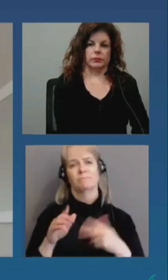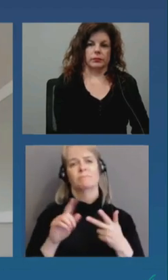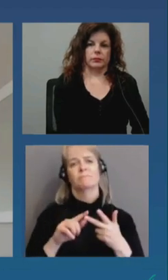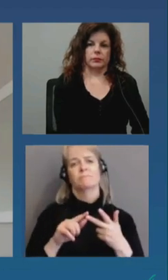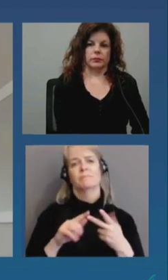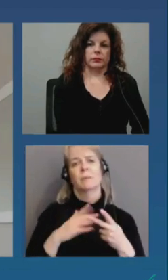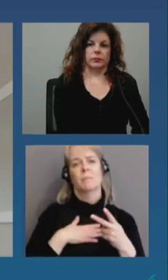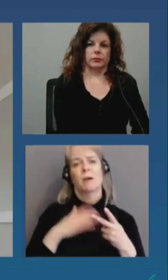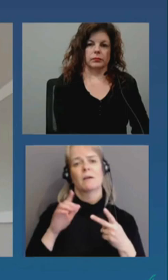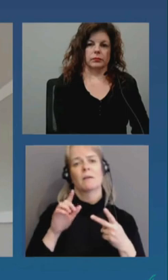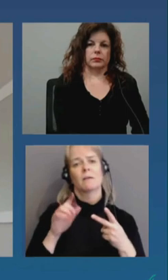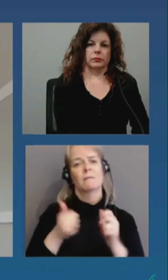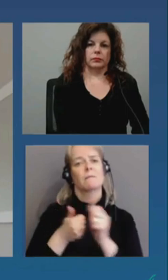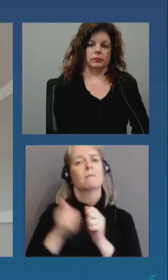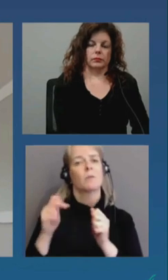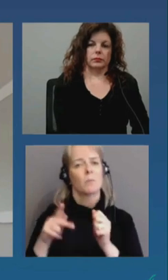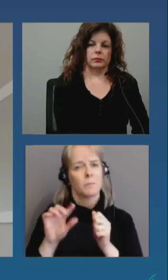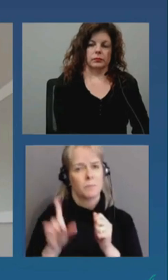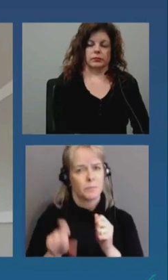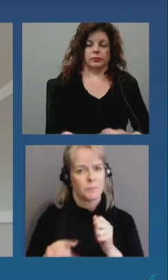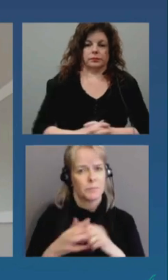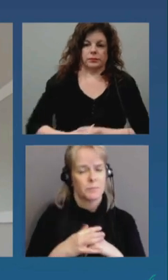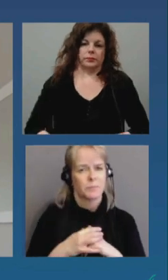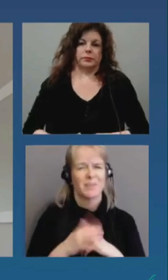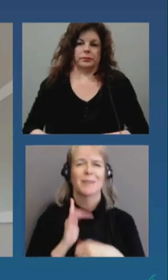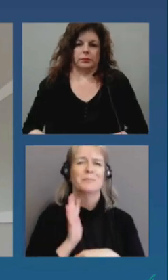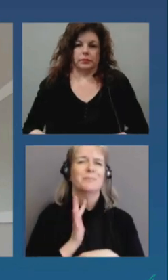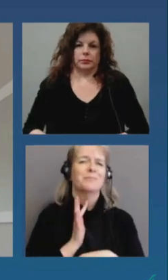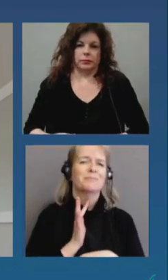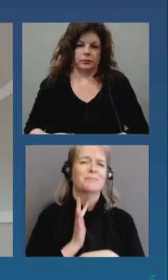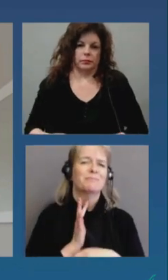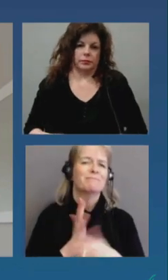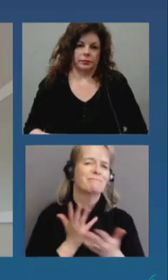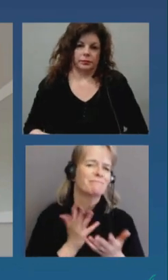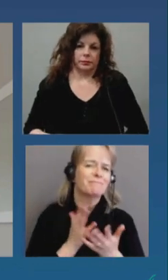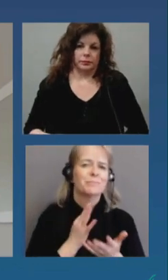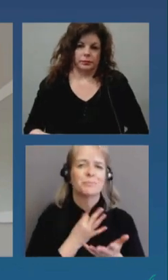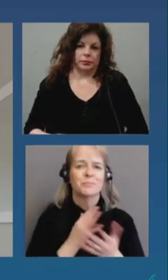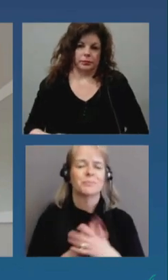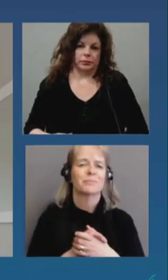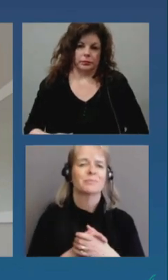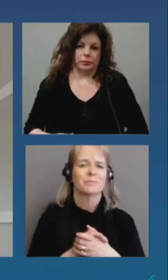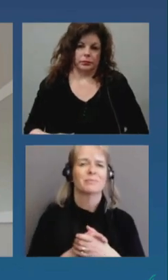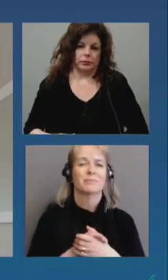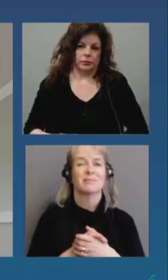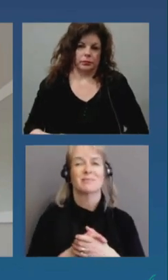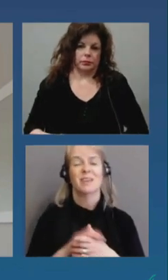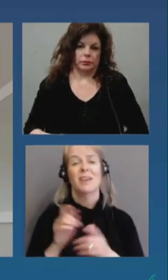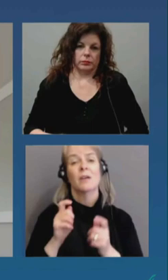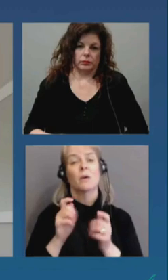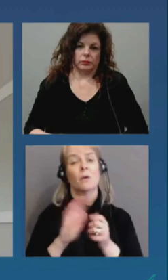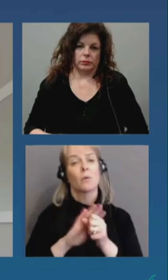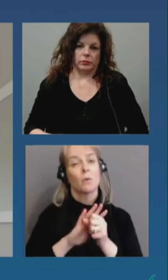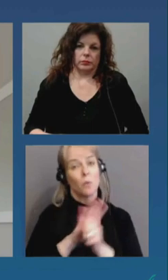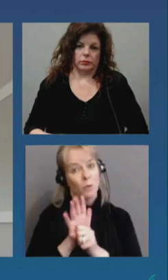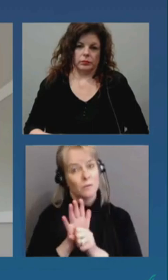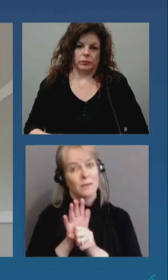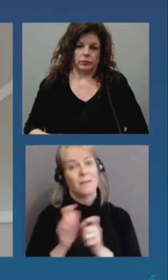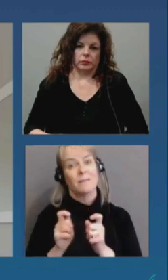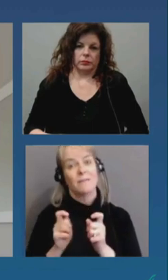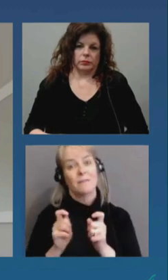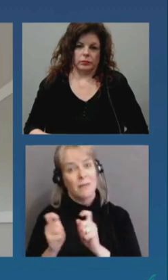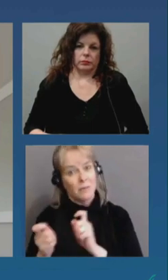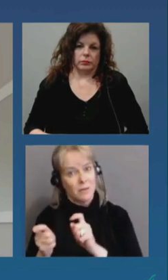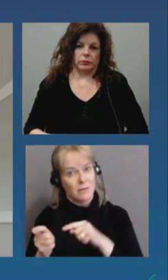because um like you said before variants are at uh almost about a hundred percent i'm not sure if it's all the cases